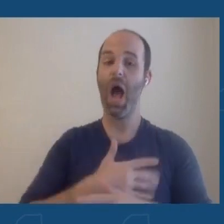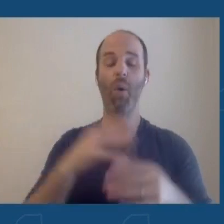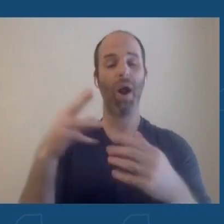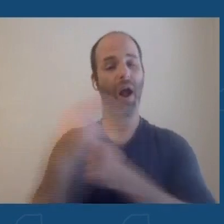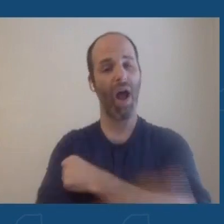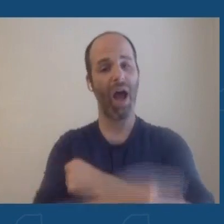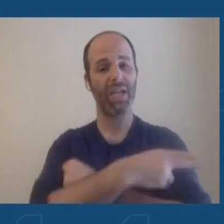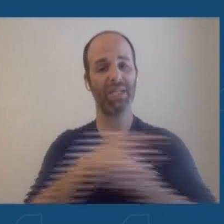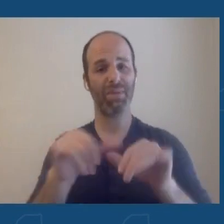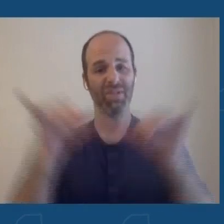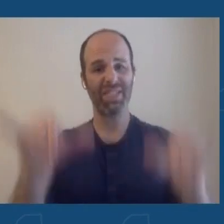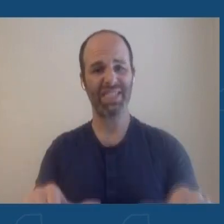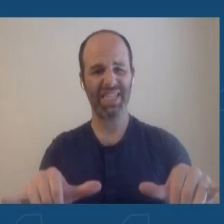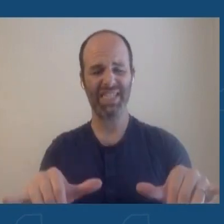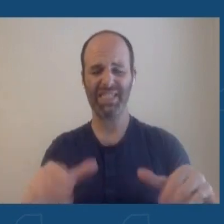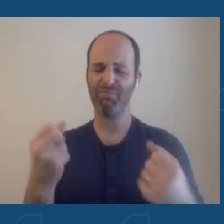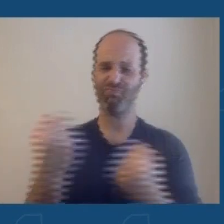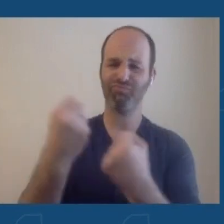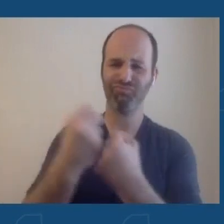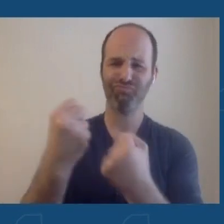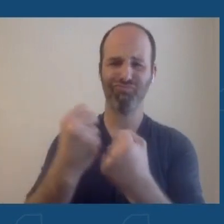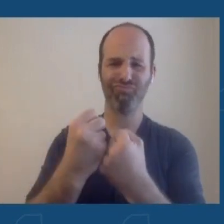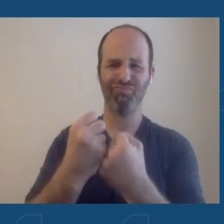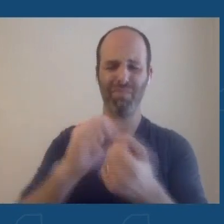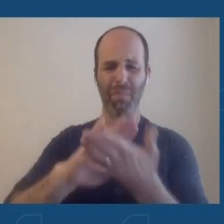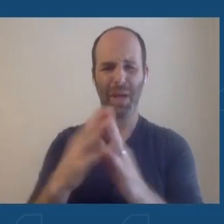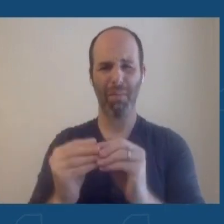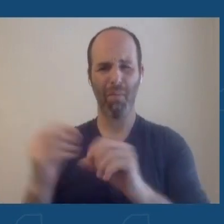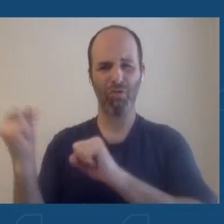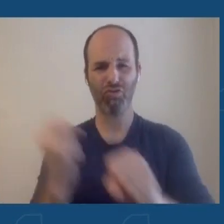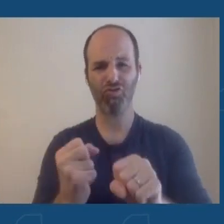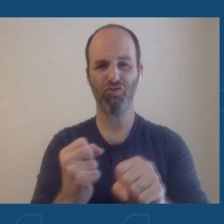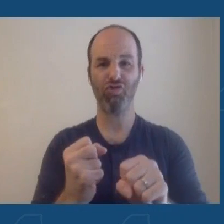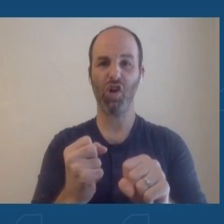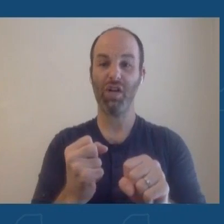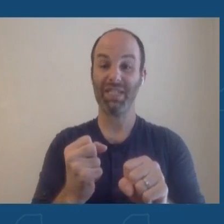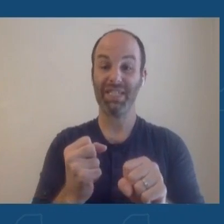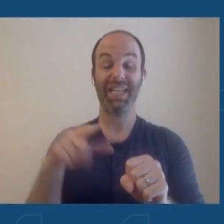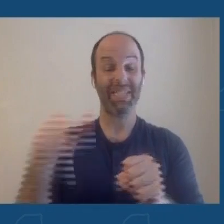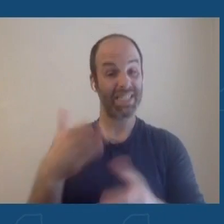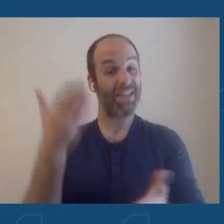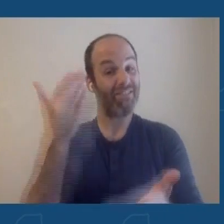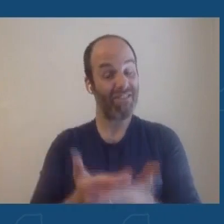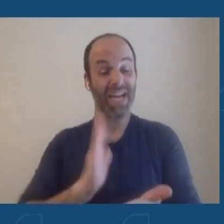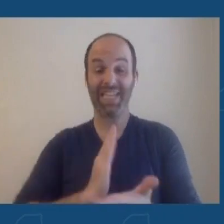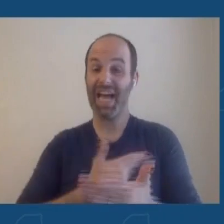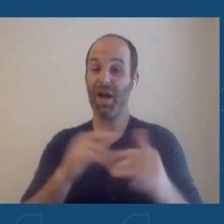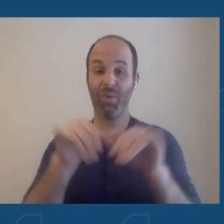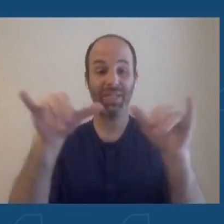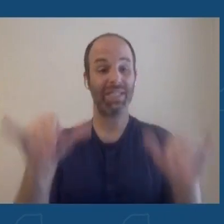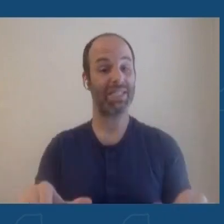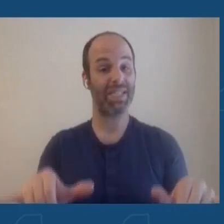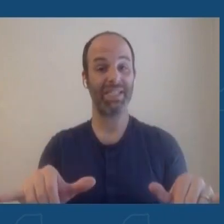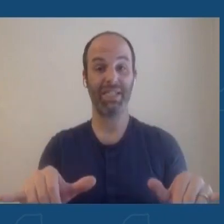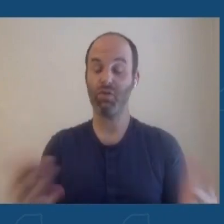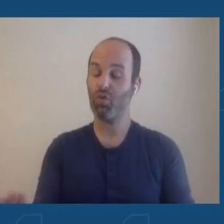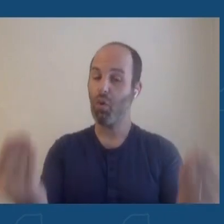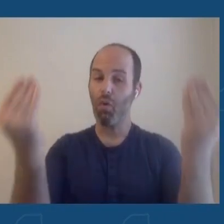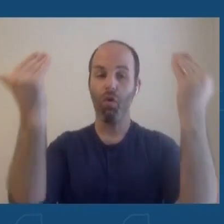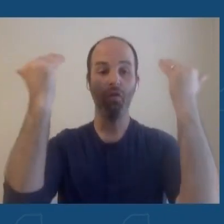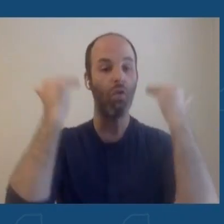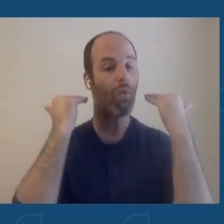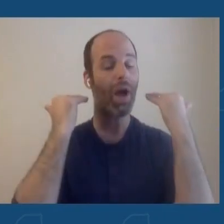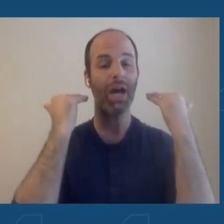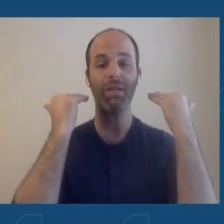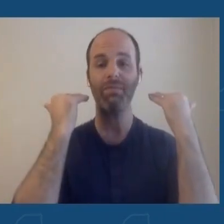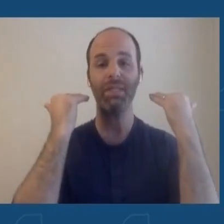is a topic of another whole conversation. It is a fact that our hospital systems, many places, were overwhelmed. We